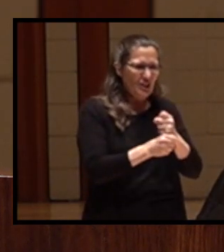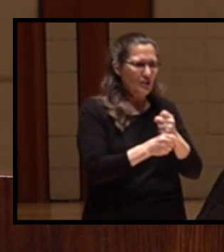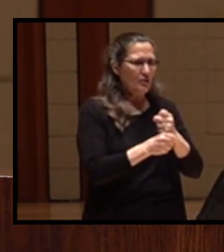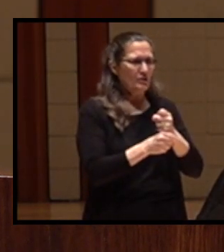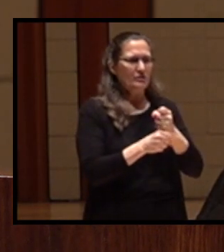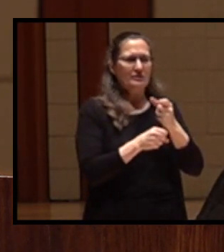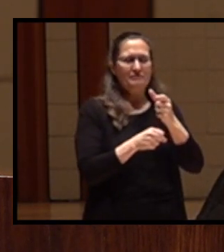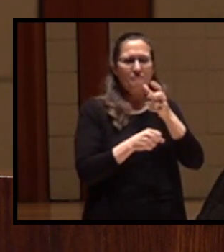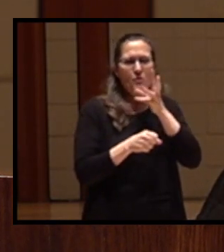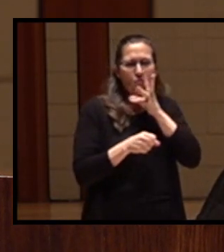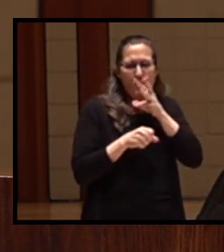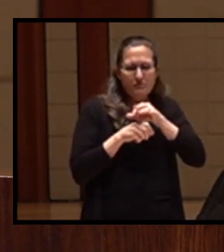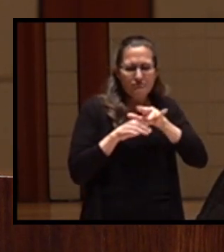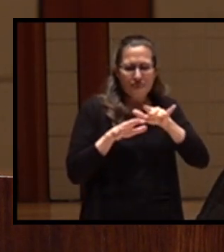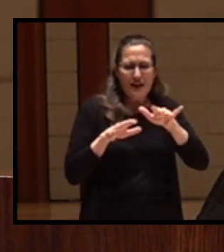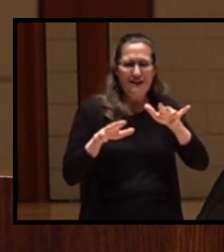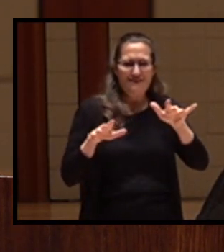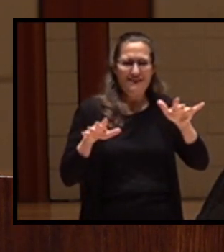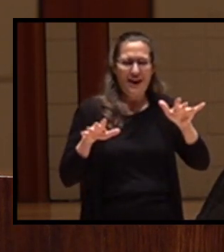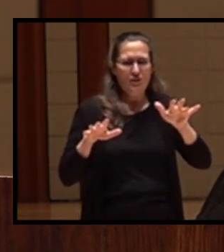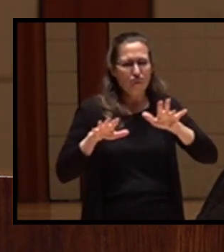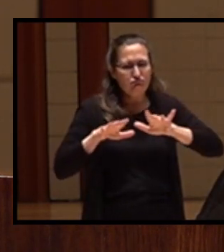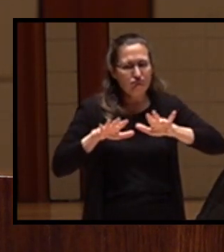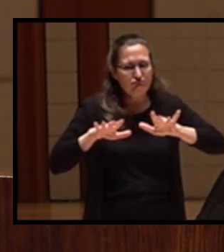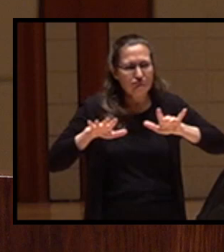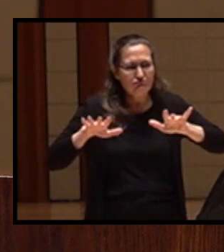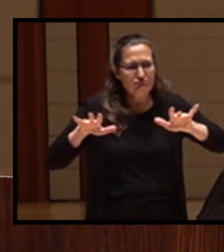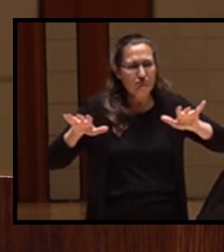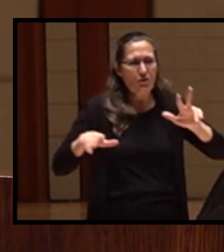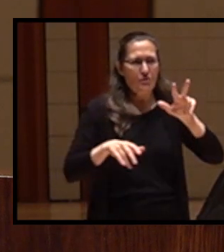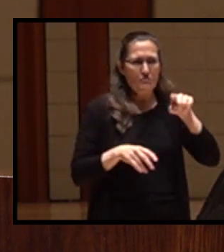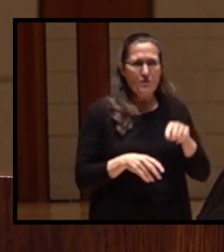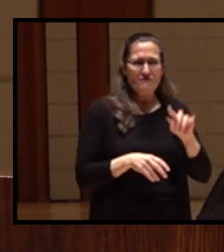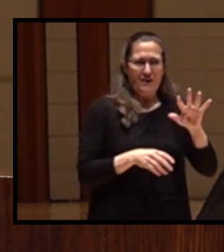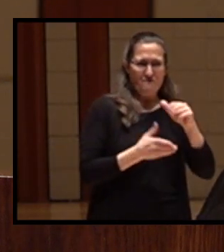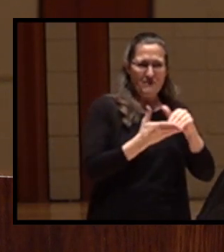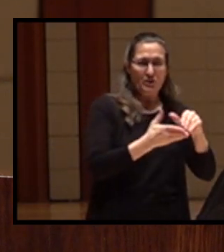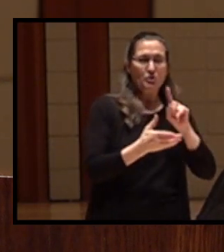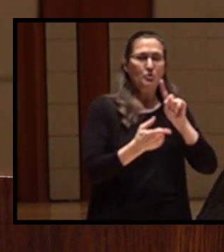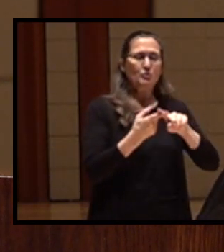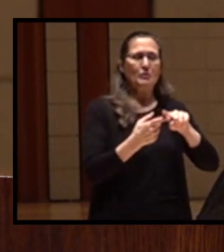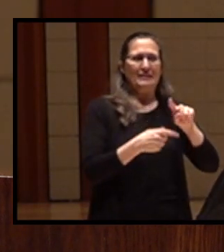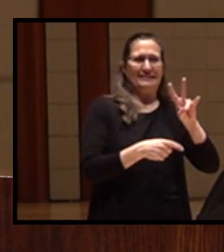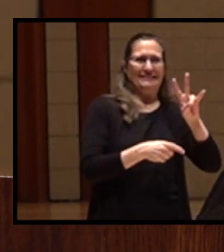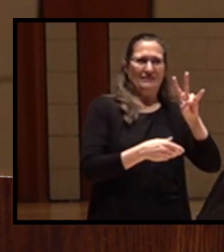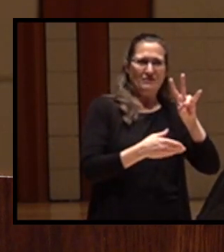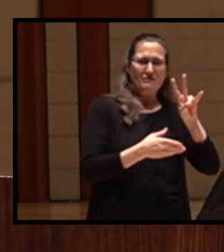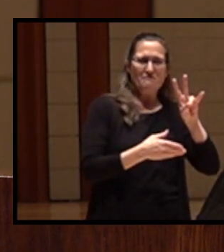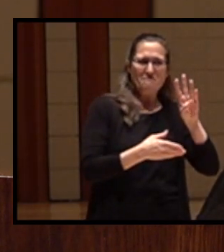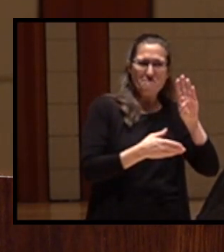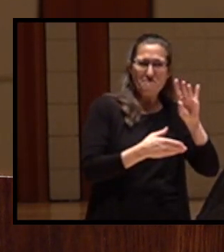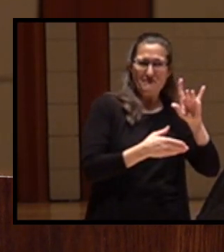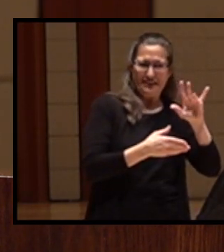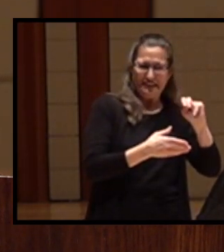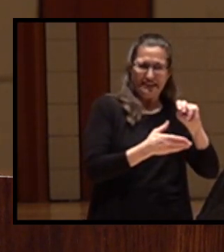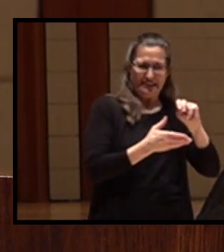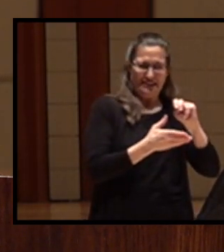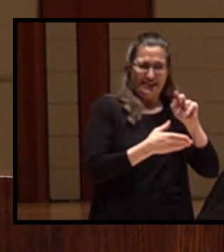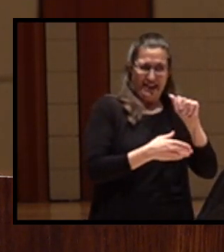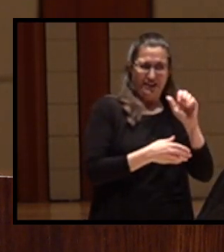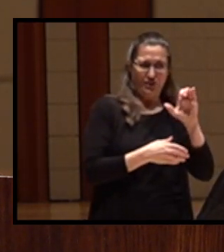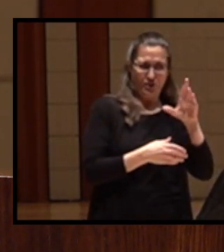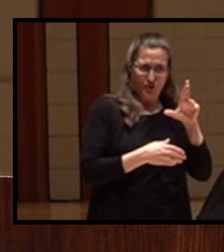from 3.5 million acres to 7 million acres. Local farmers petitioned state governments